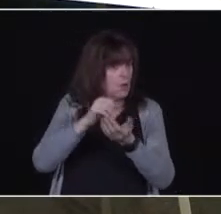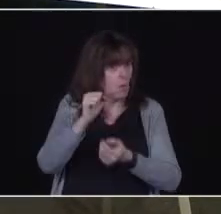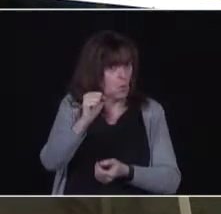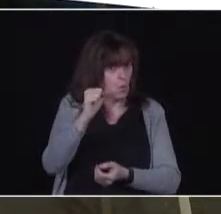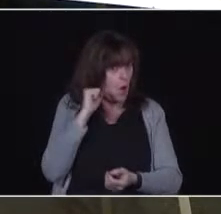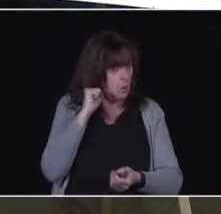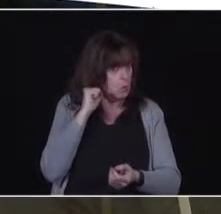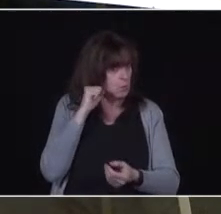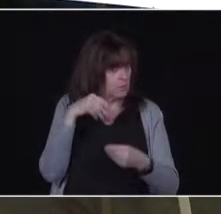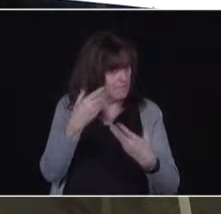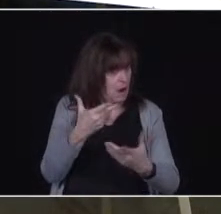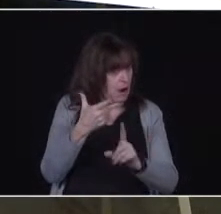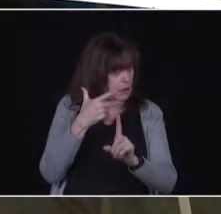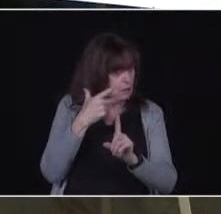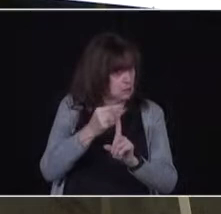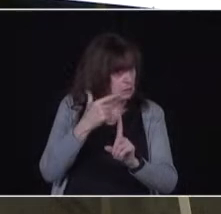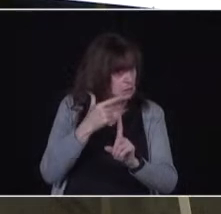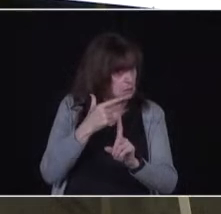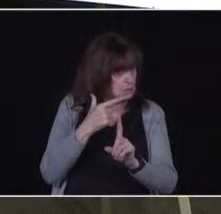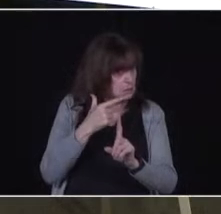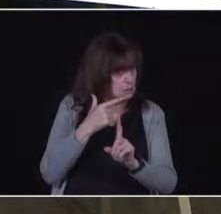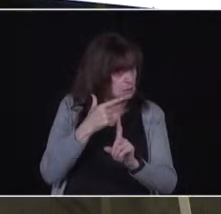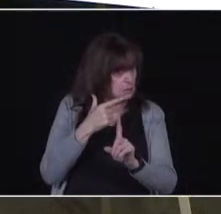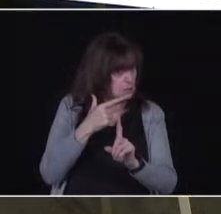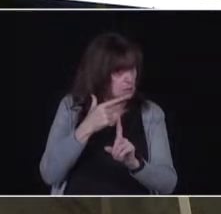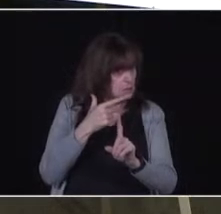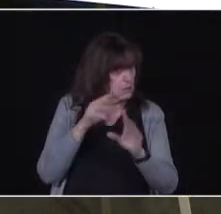Family doctors are being asked to